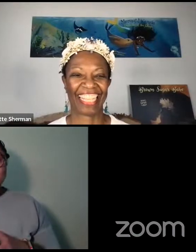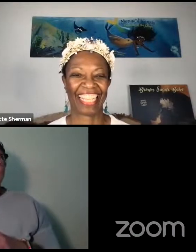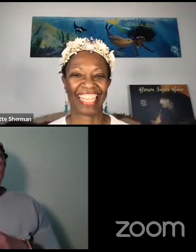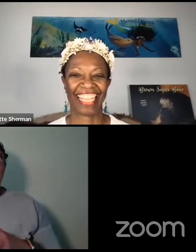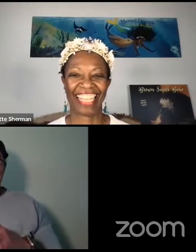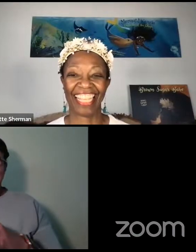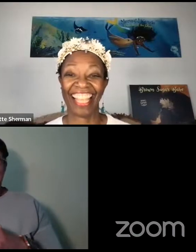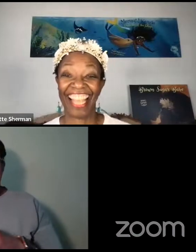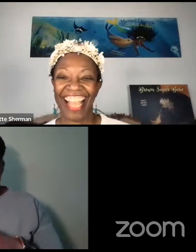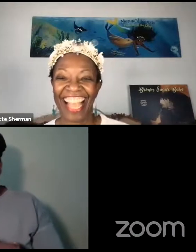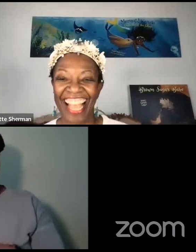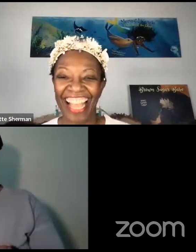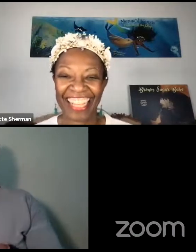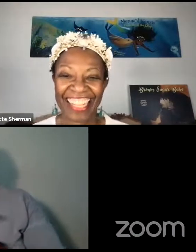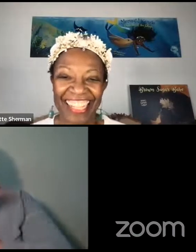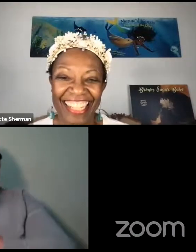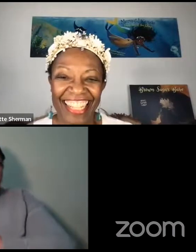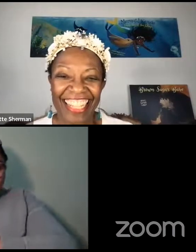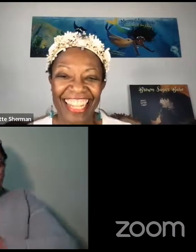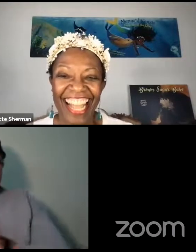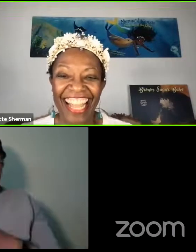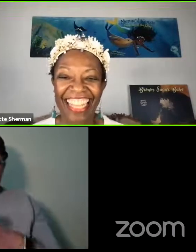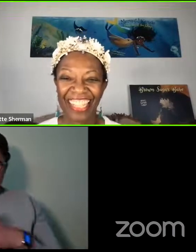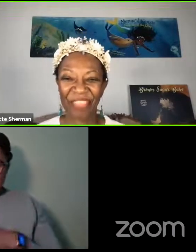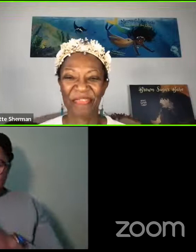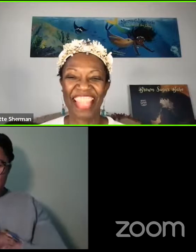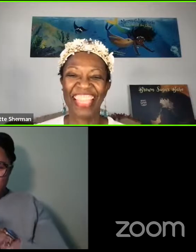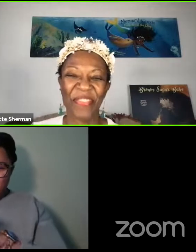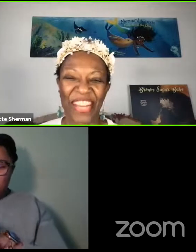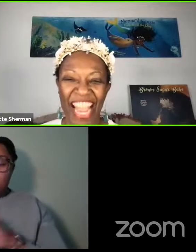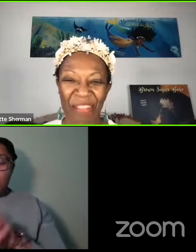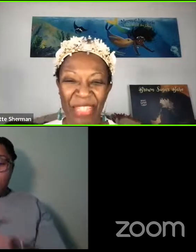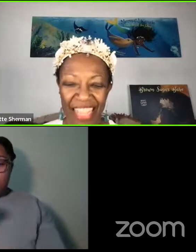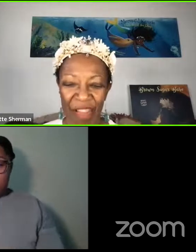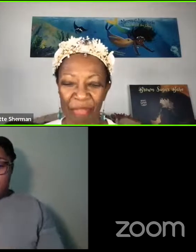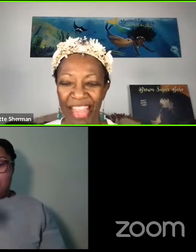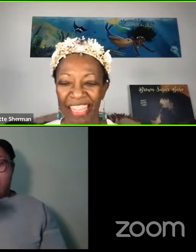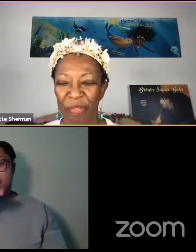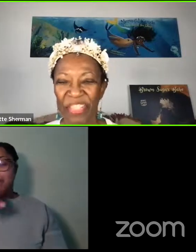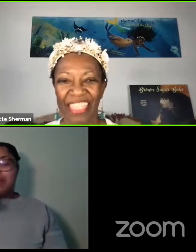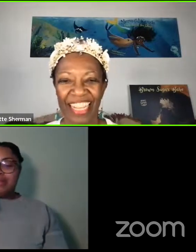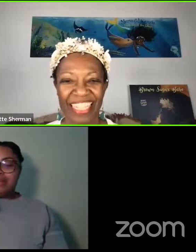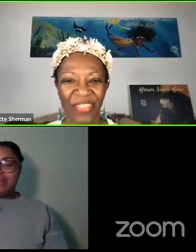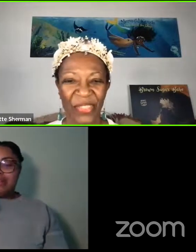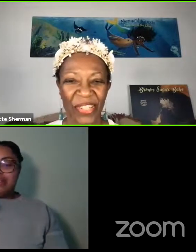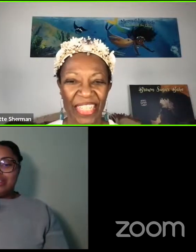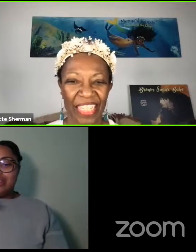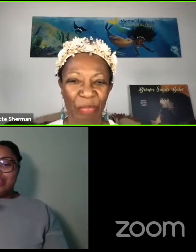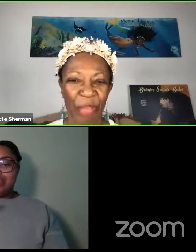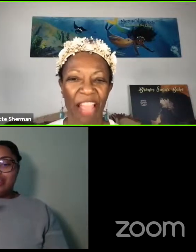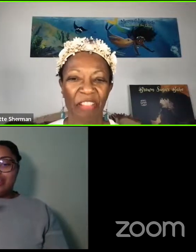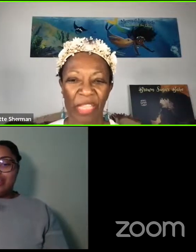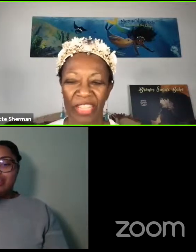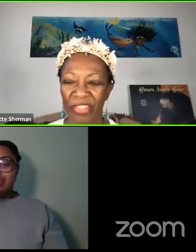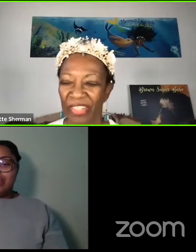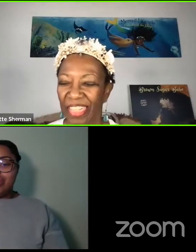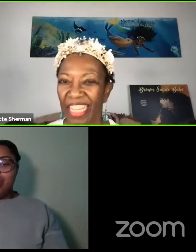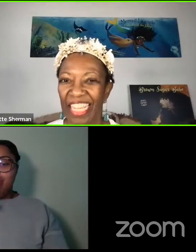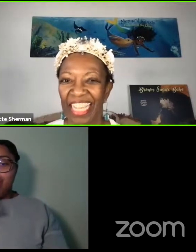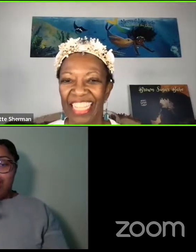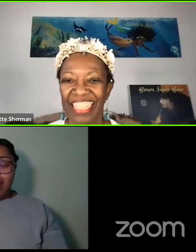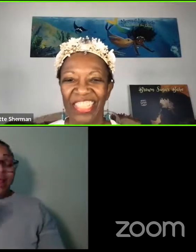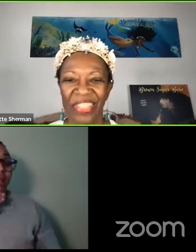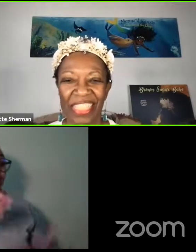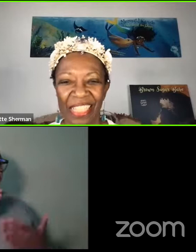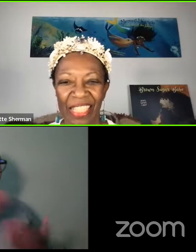Ms. Charlotte. Ms. Charlotte, take it away. Hi. I want to thank Black and Marine Science for having me here